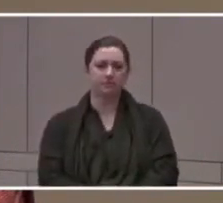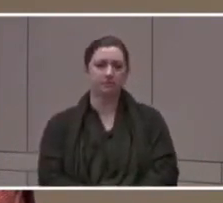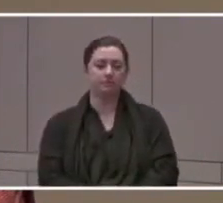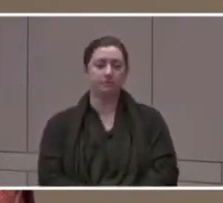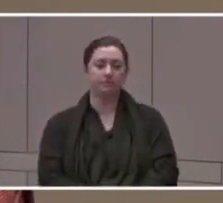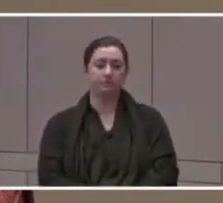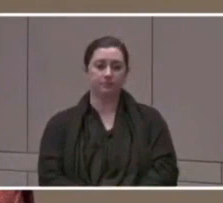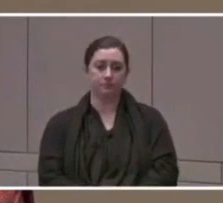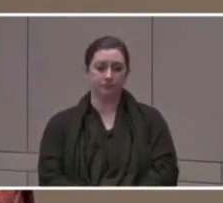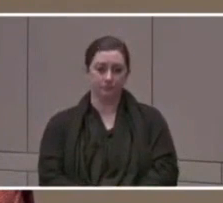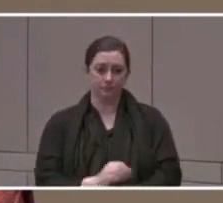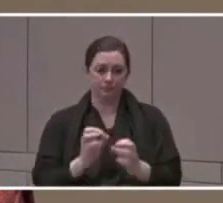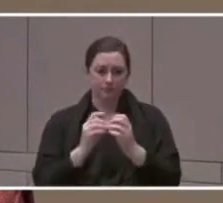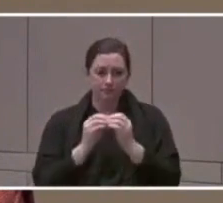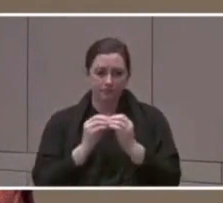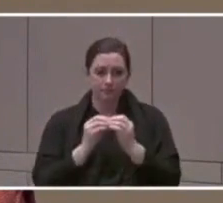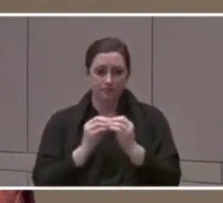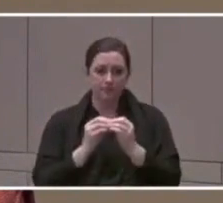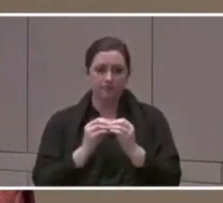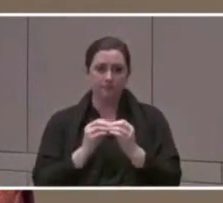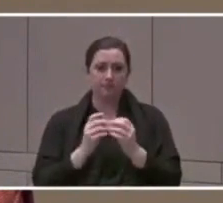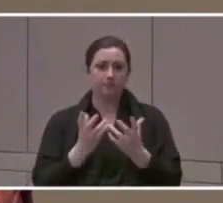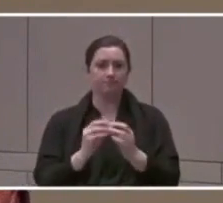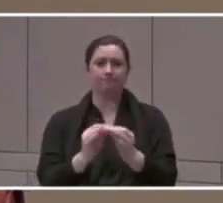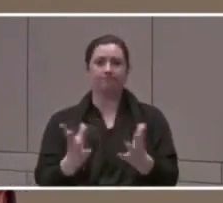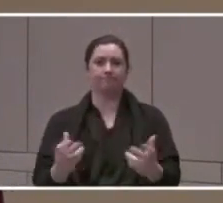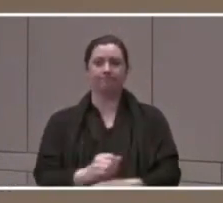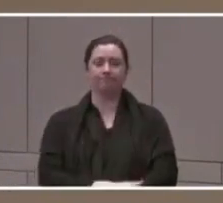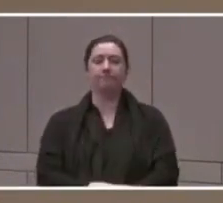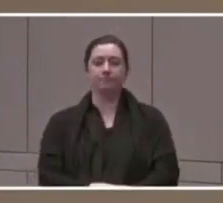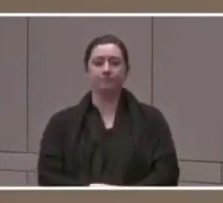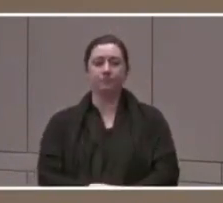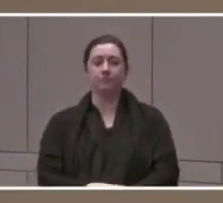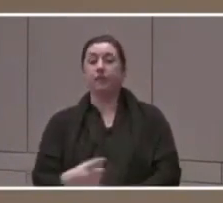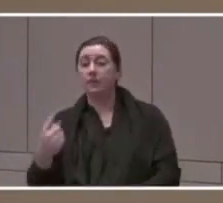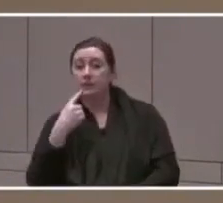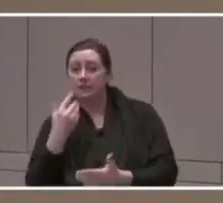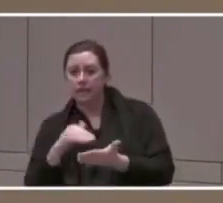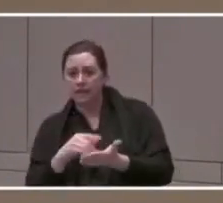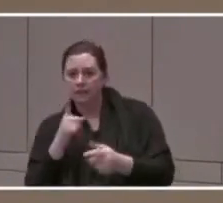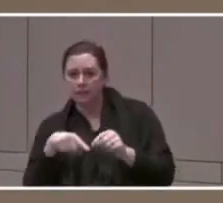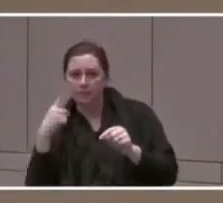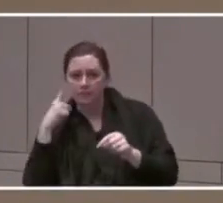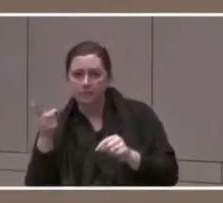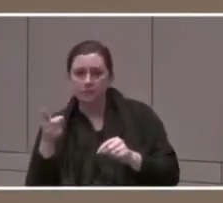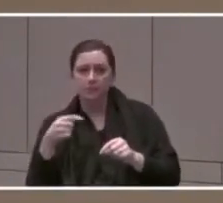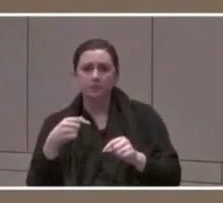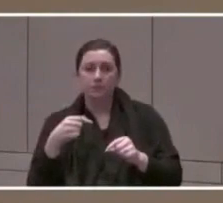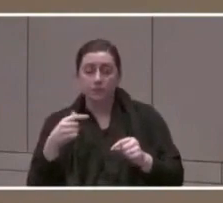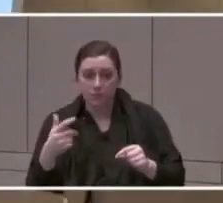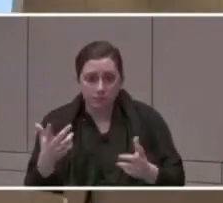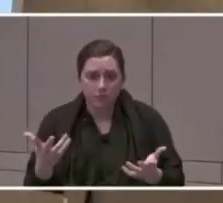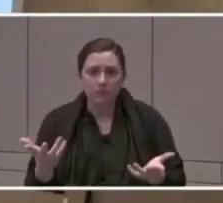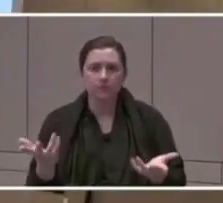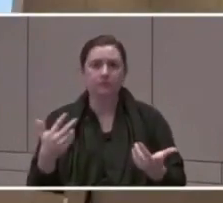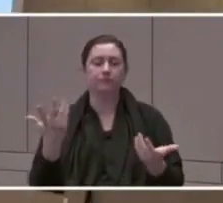you know, with this group right here, I just want to say, God help us. So what? Say that again. I said, God help us.